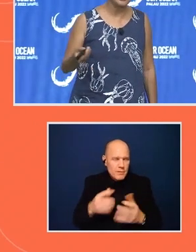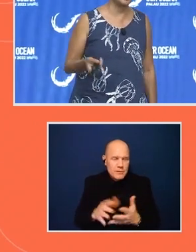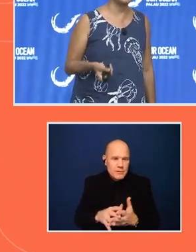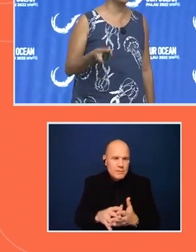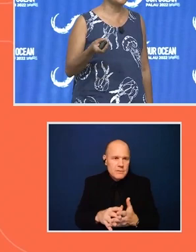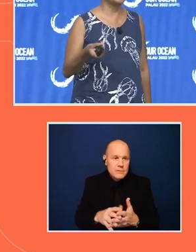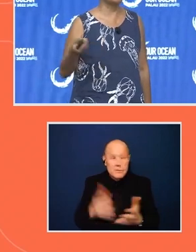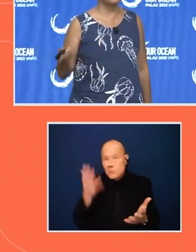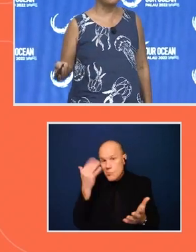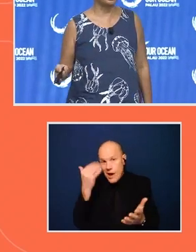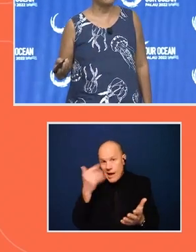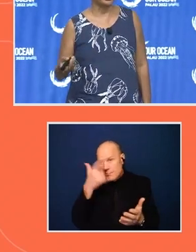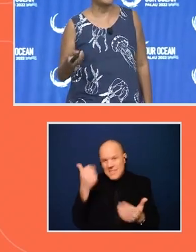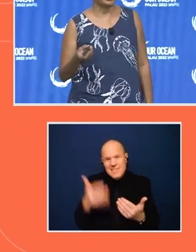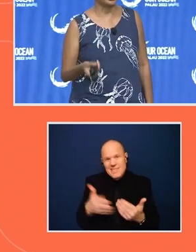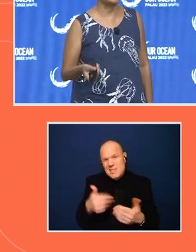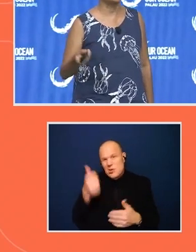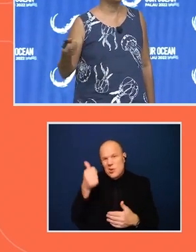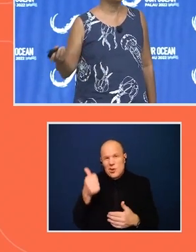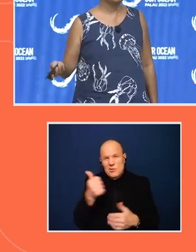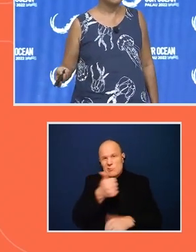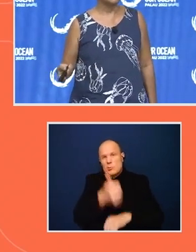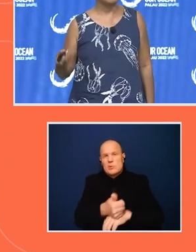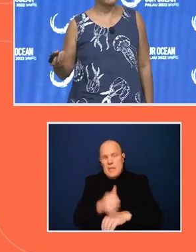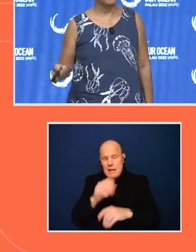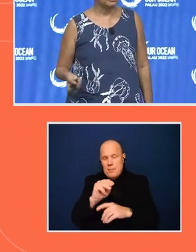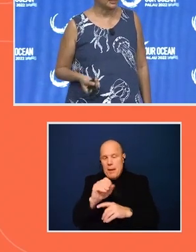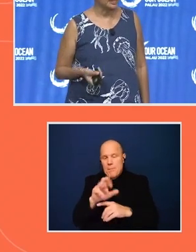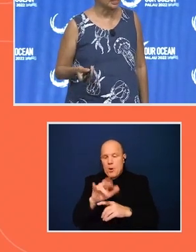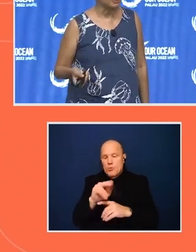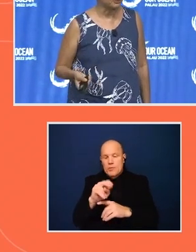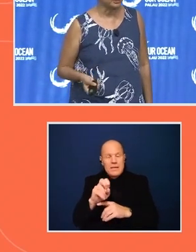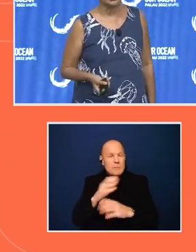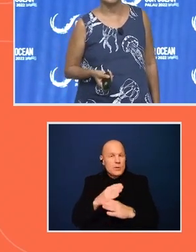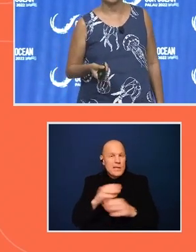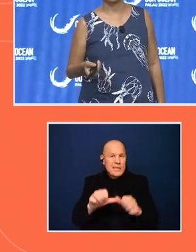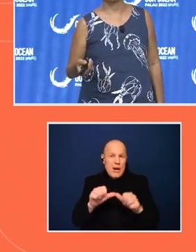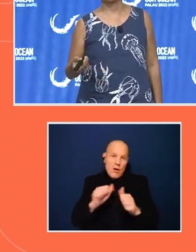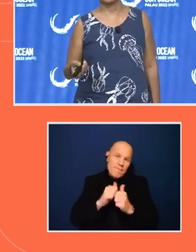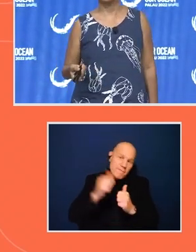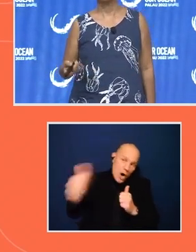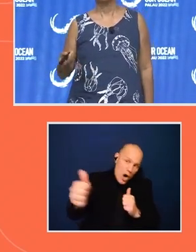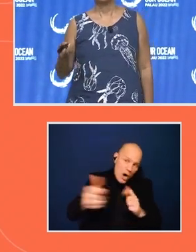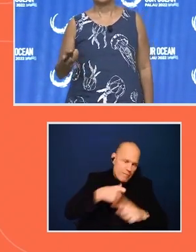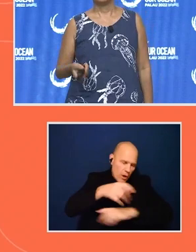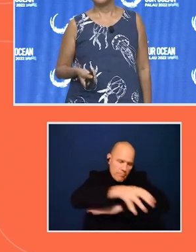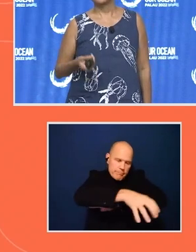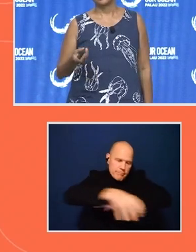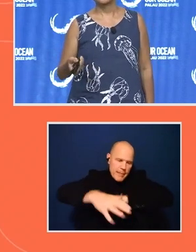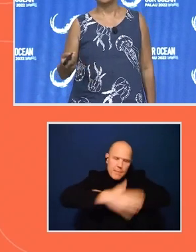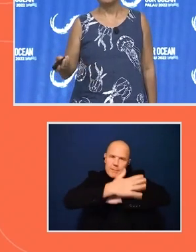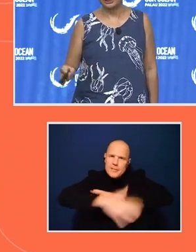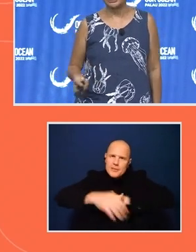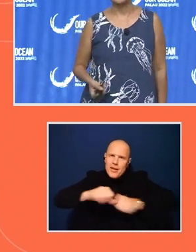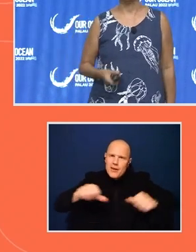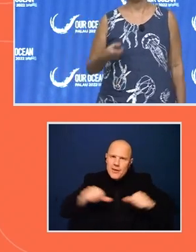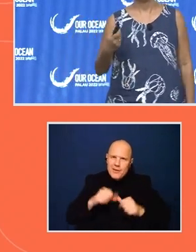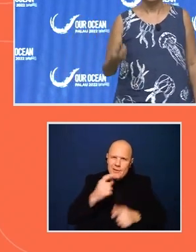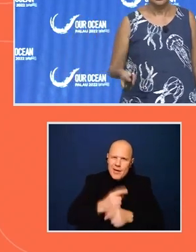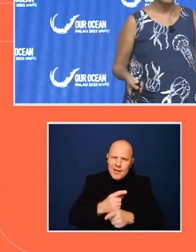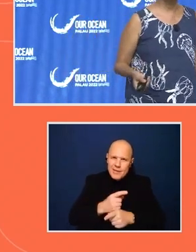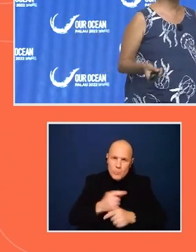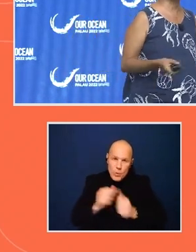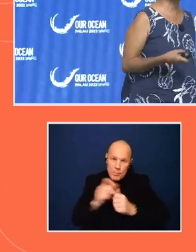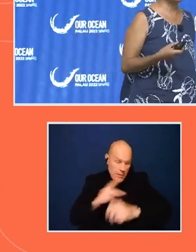easier to set up a marine protected area far from densely populated areas, right? It's socially and politically